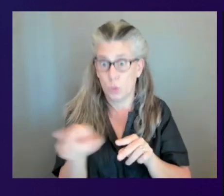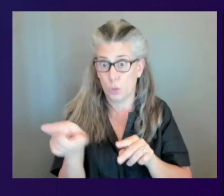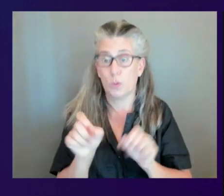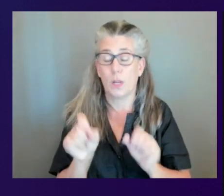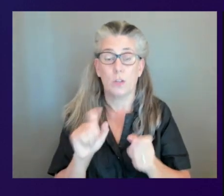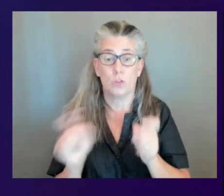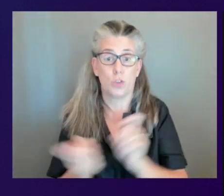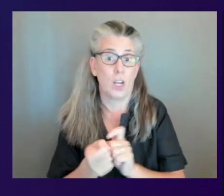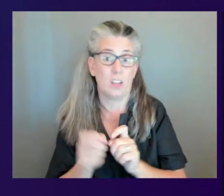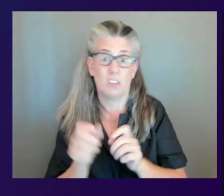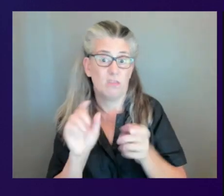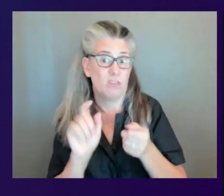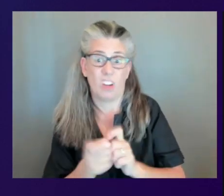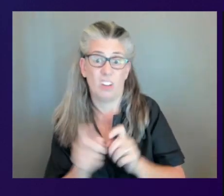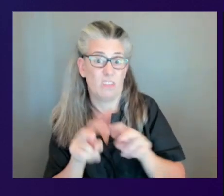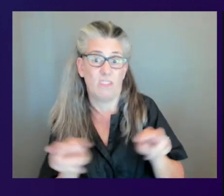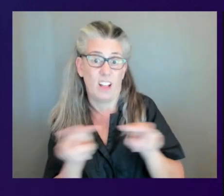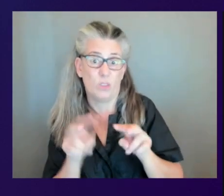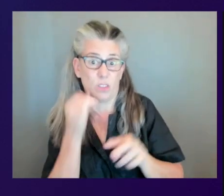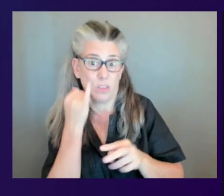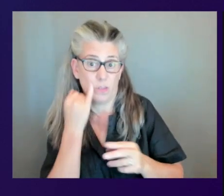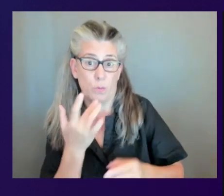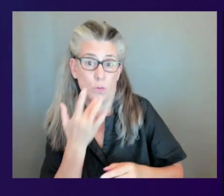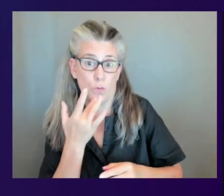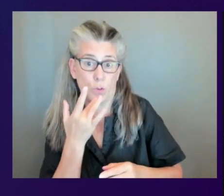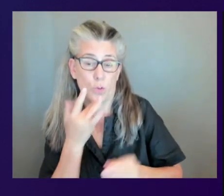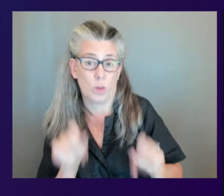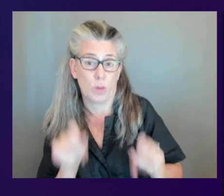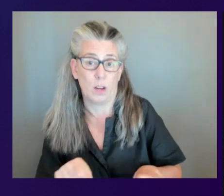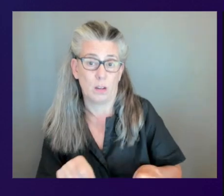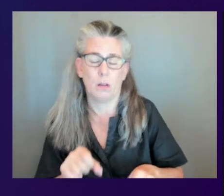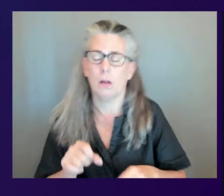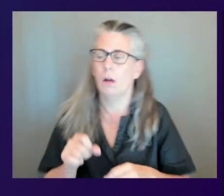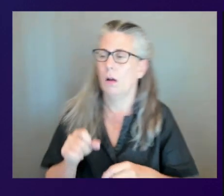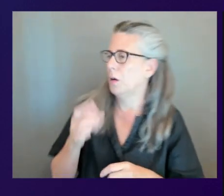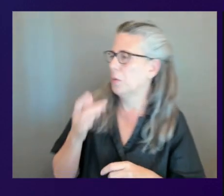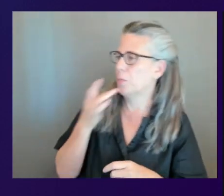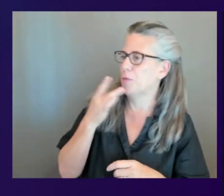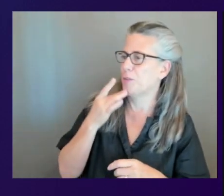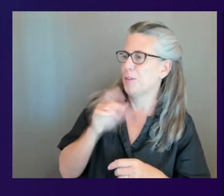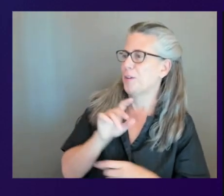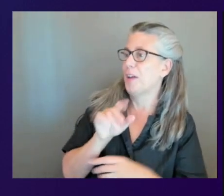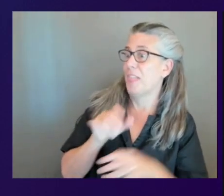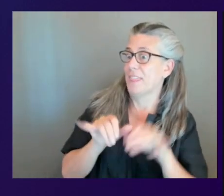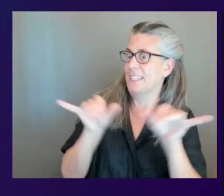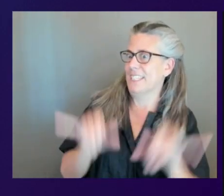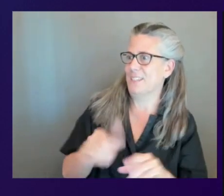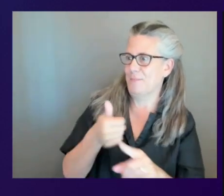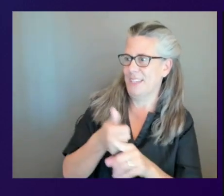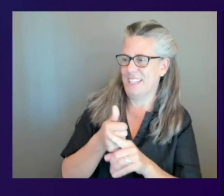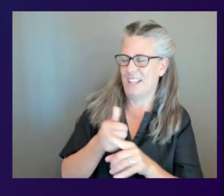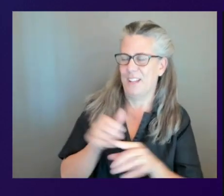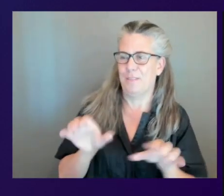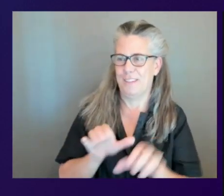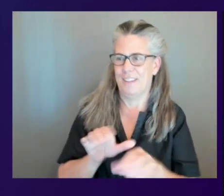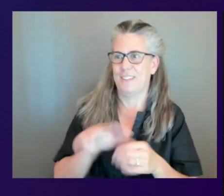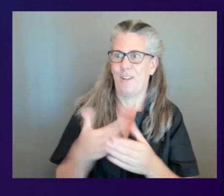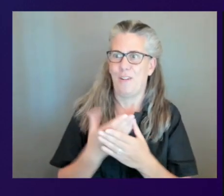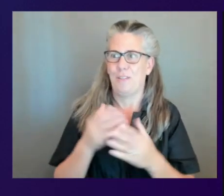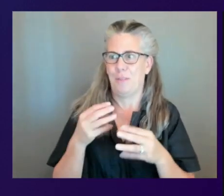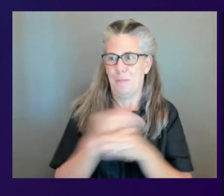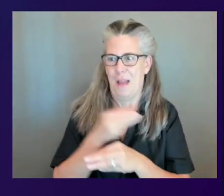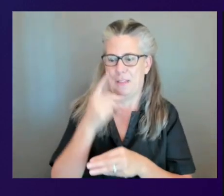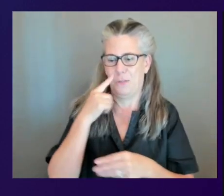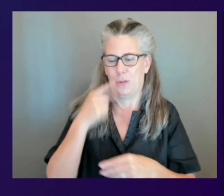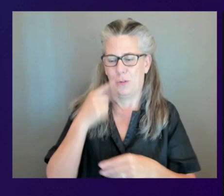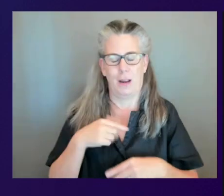tool i'm so thankful the system and the tool is doing all the math for me because i can't carry ones to save my life like it is